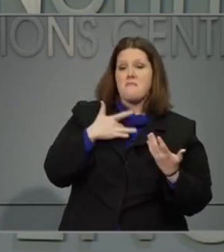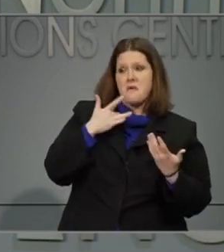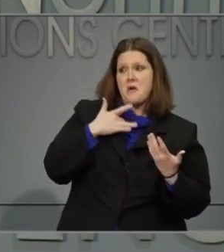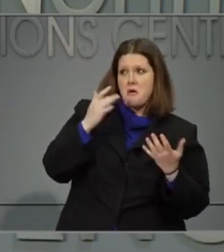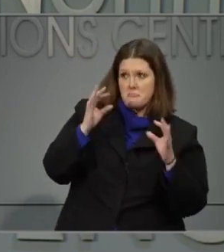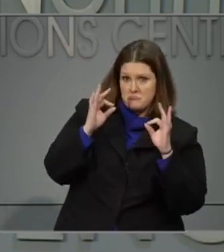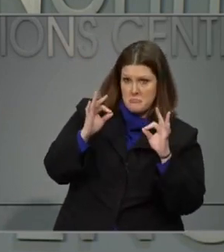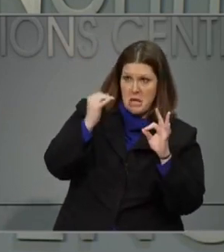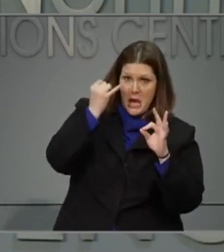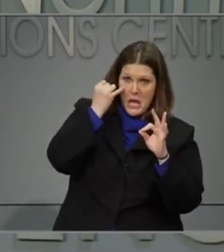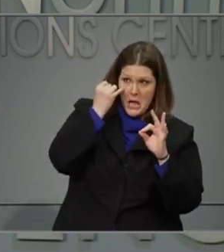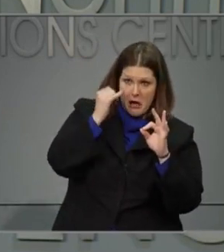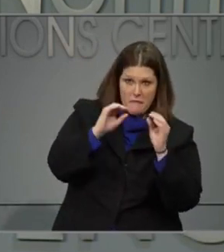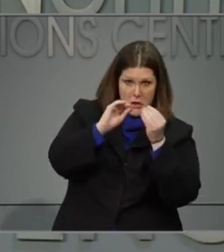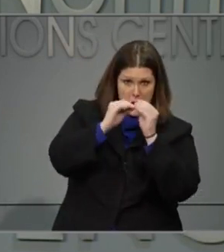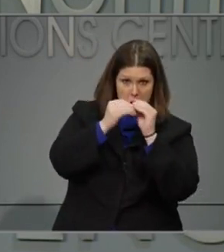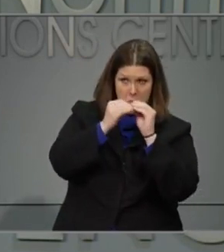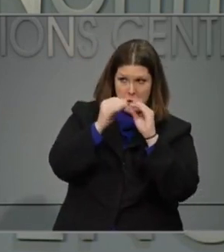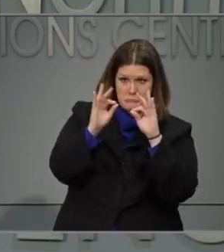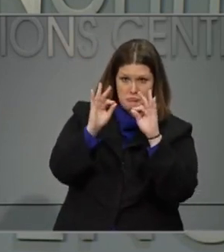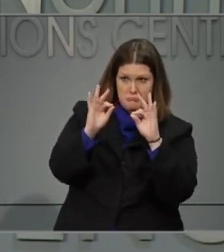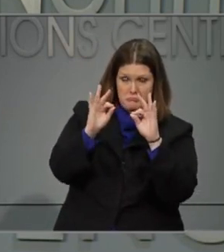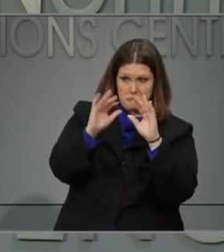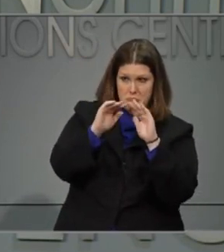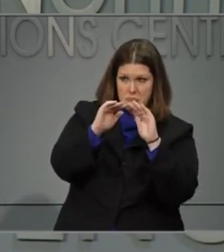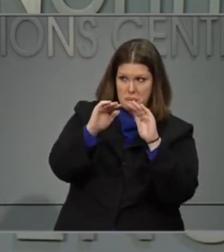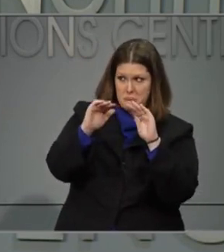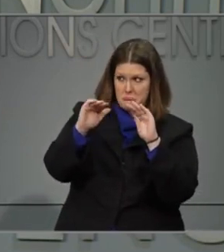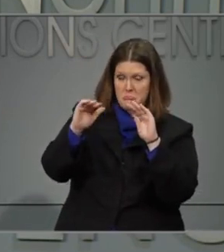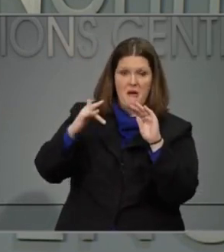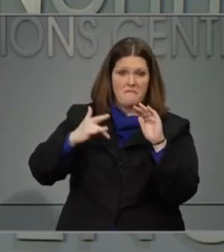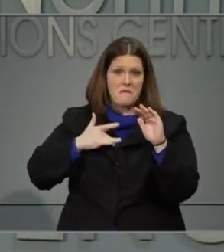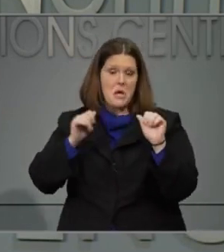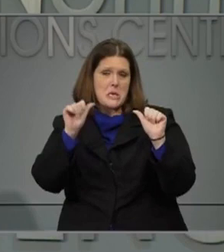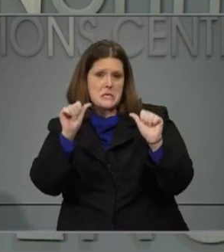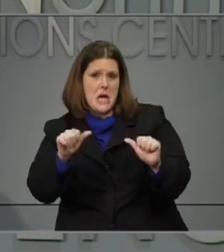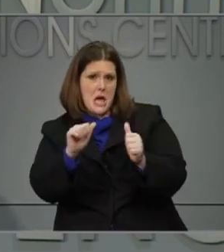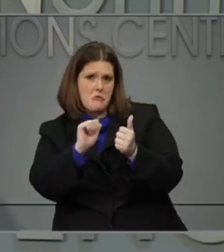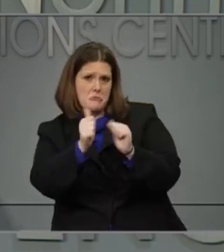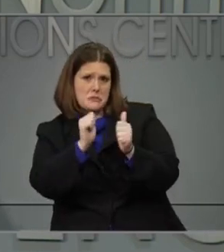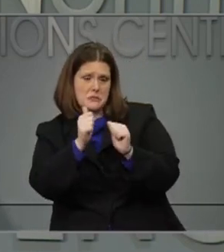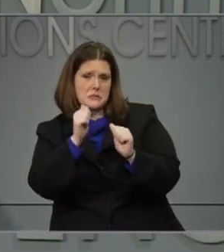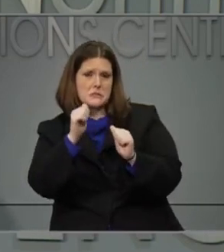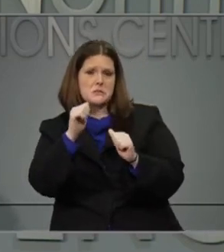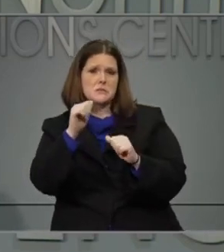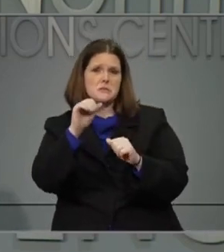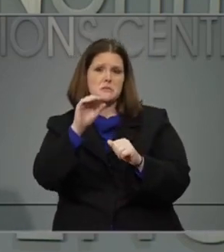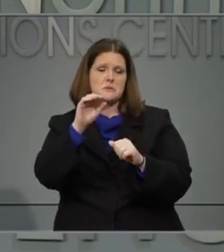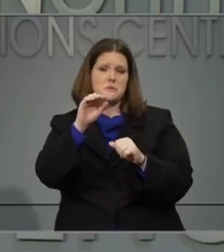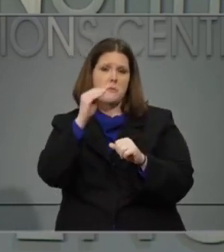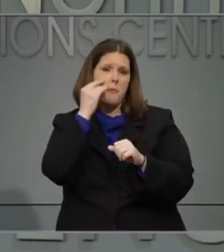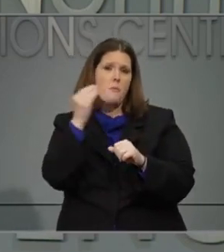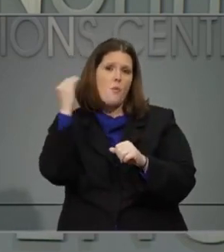down, that we can have the Coca-Cola 600 on Memorial Day weekend in Charlotte.